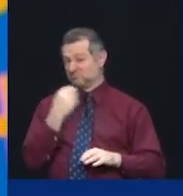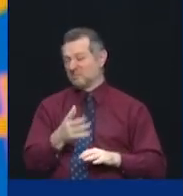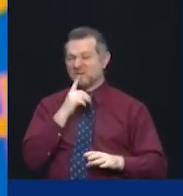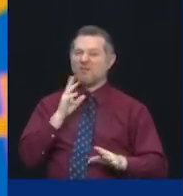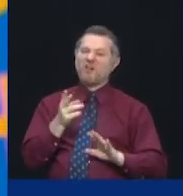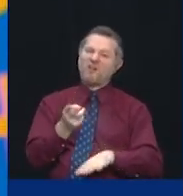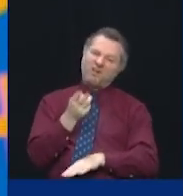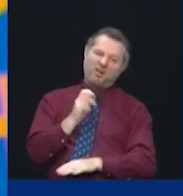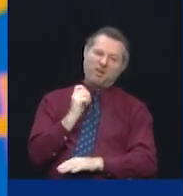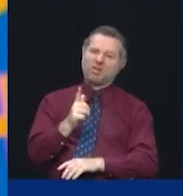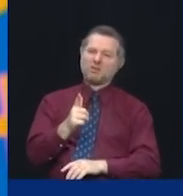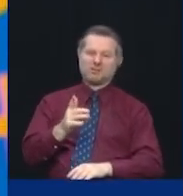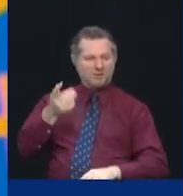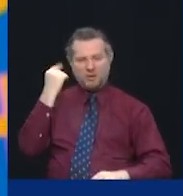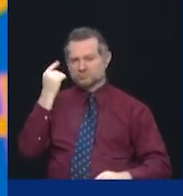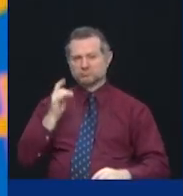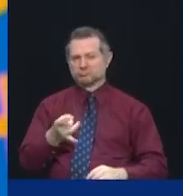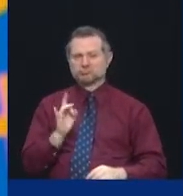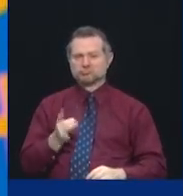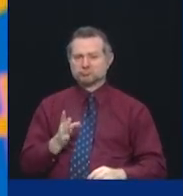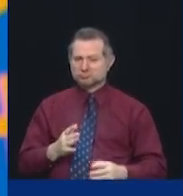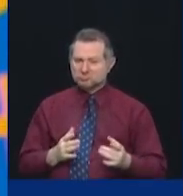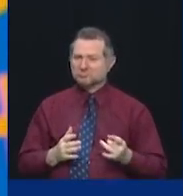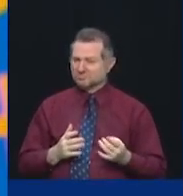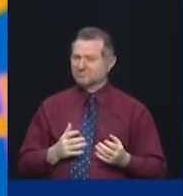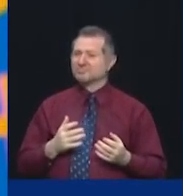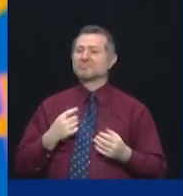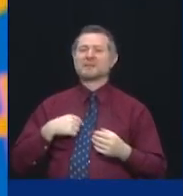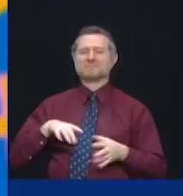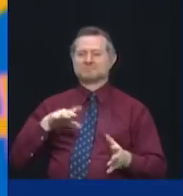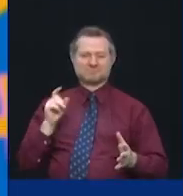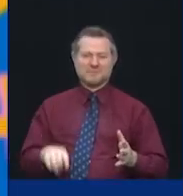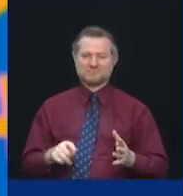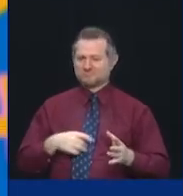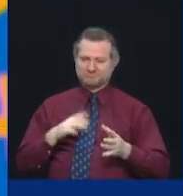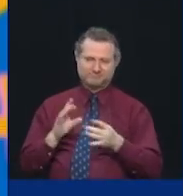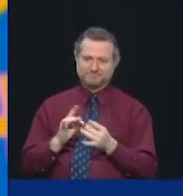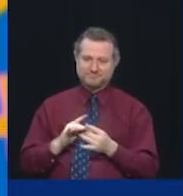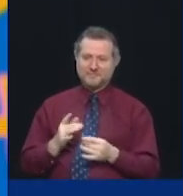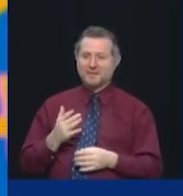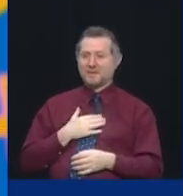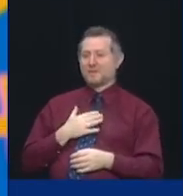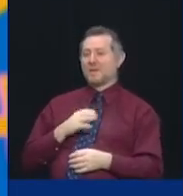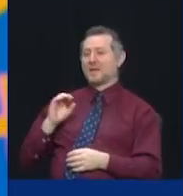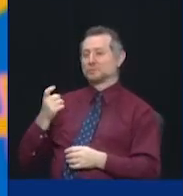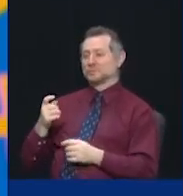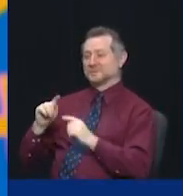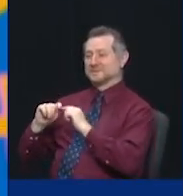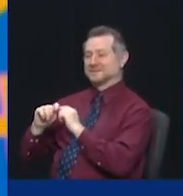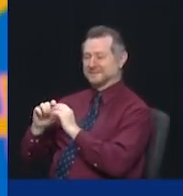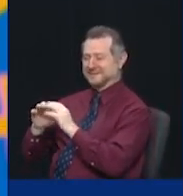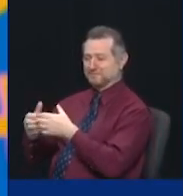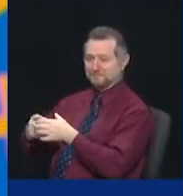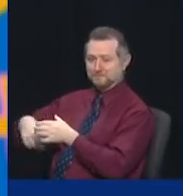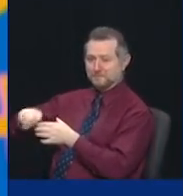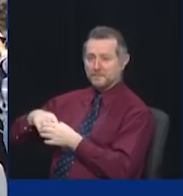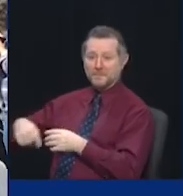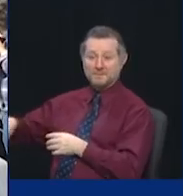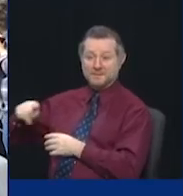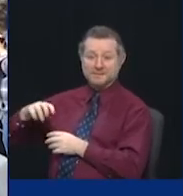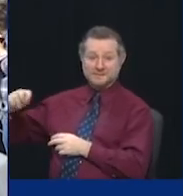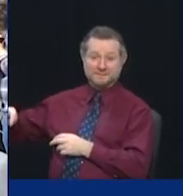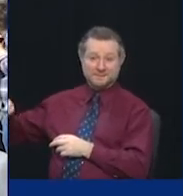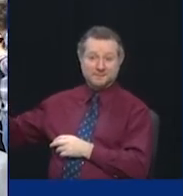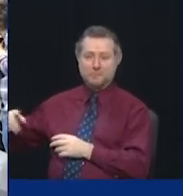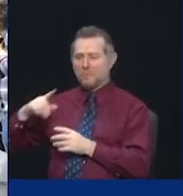not be... It would be inappropriate if I didn't mention my executive team who are all standing over here on the left because this did not happen without everything they